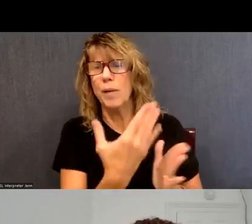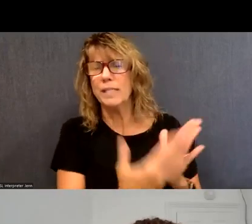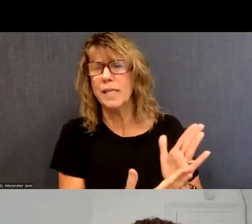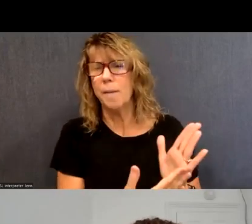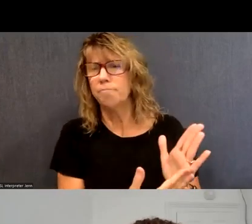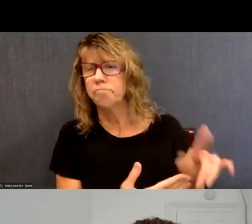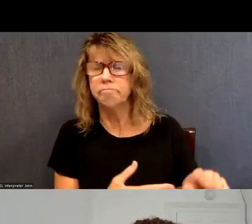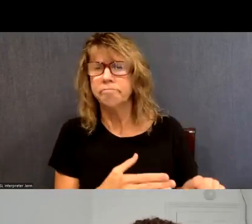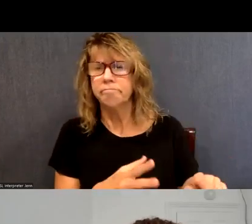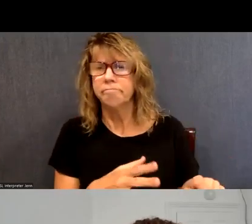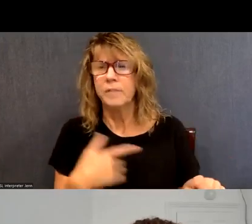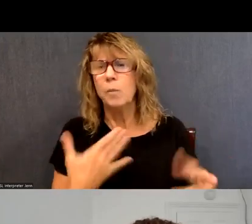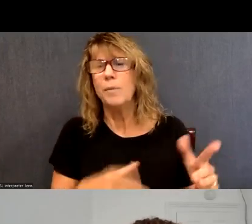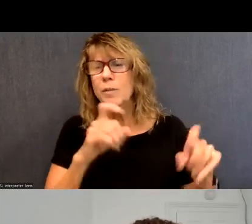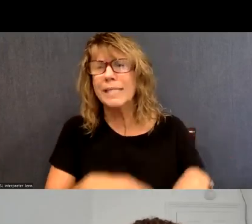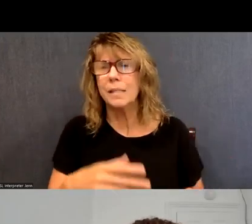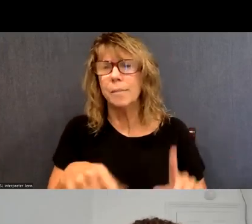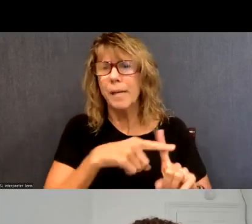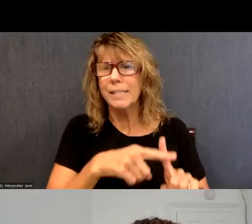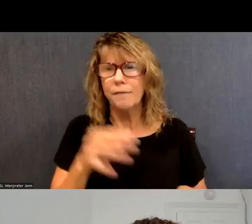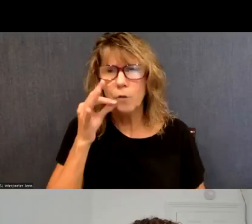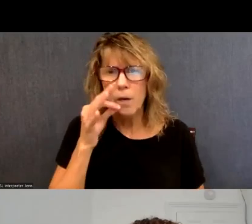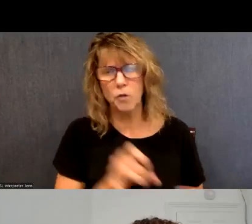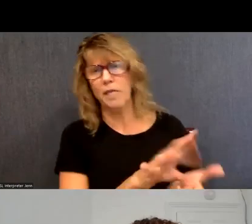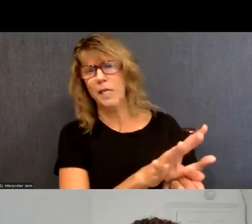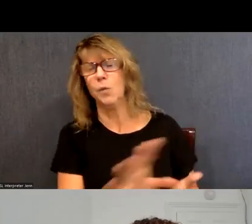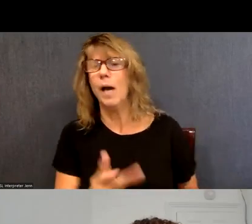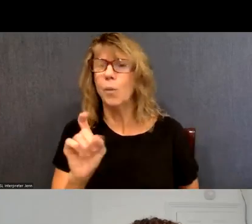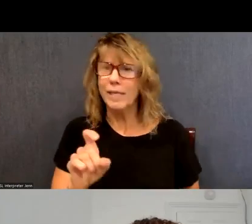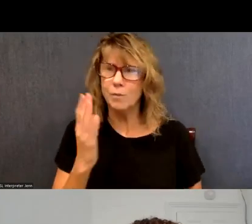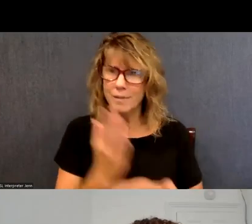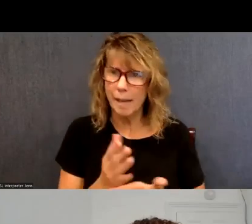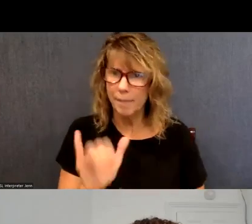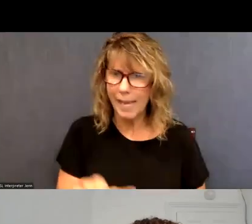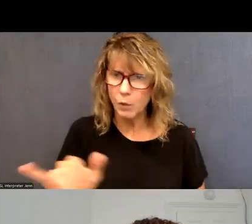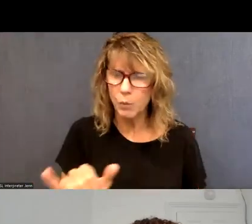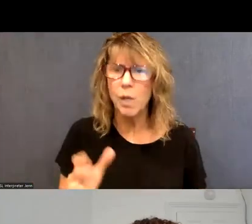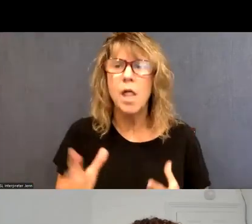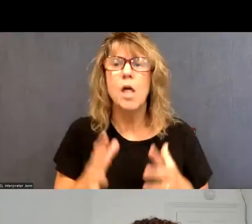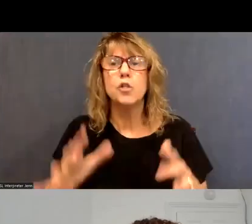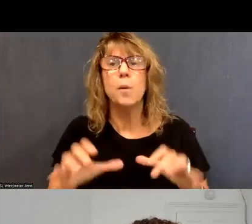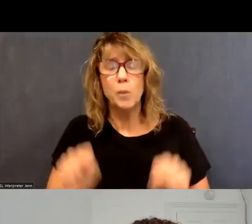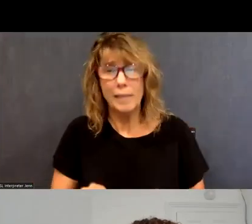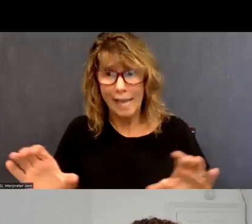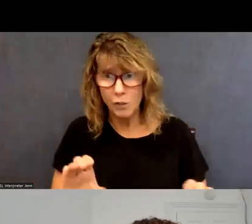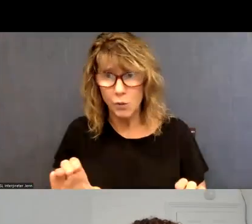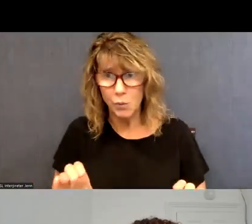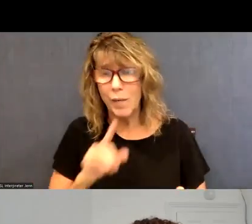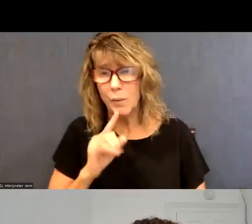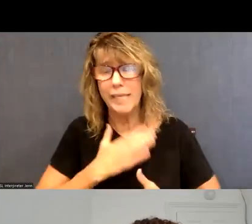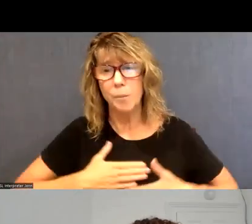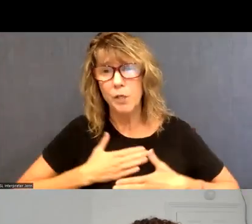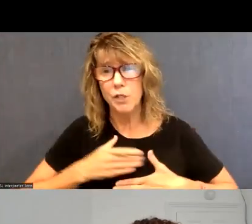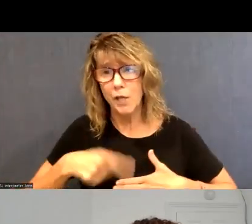such as testing positive for marijuana if you're in an opioid treatment program. So, um, there, there's so much that can be done. I, I appreciate you focusing